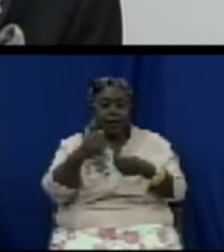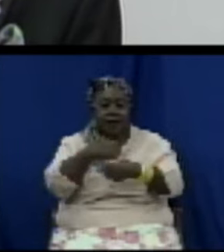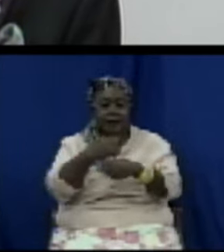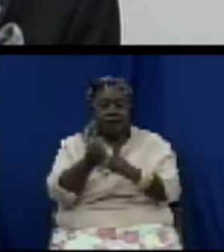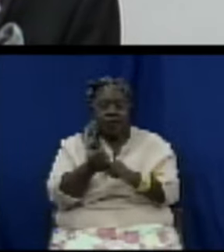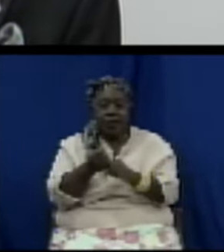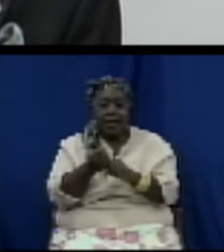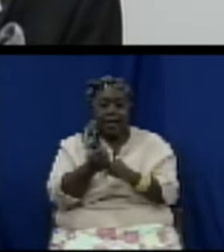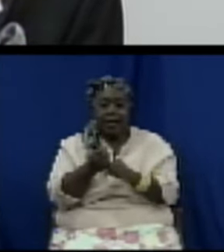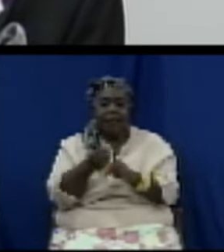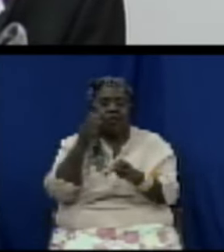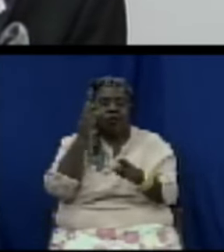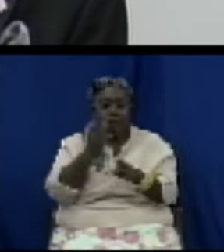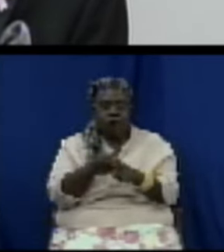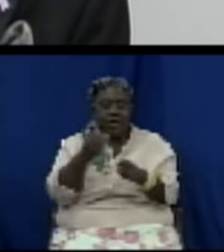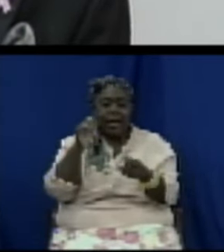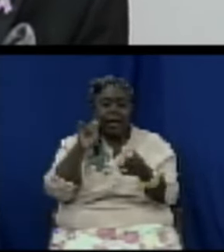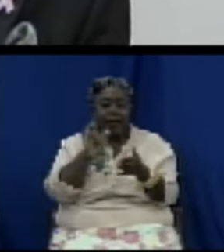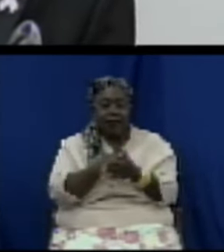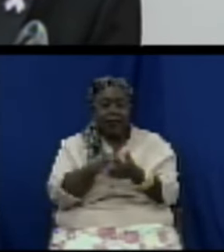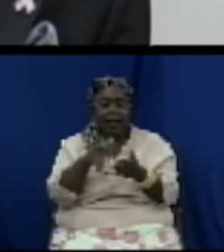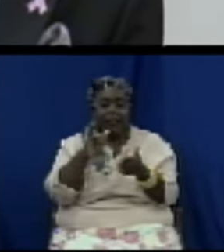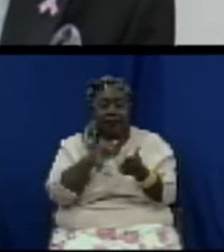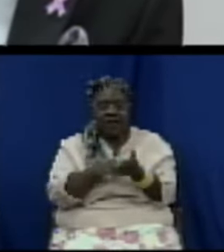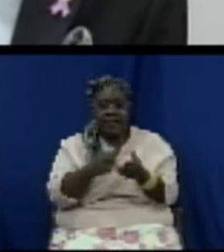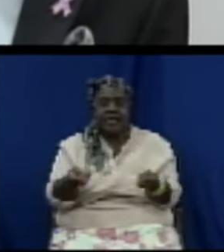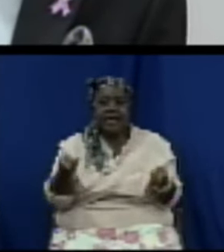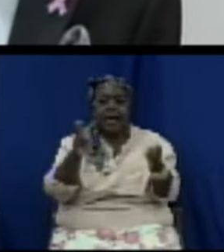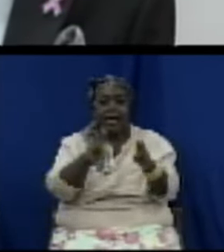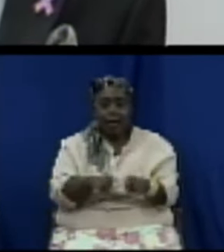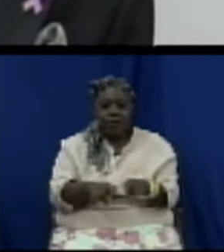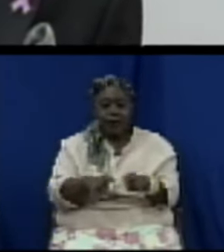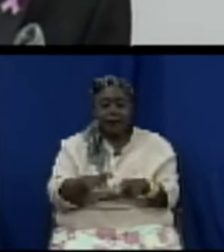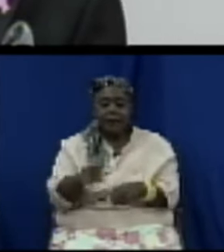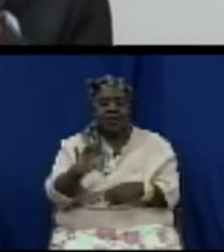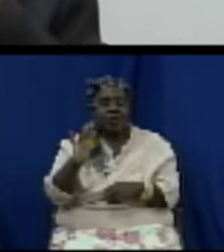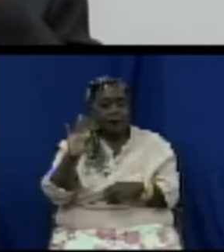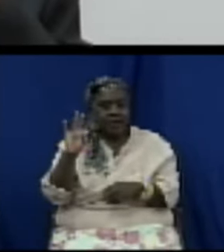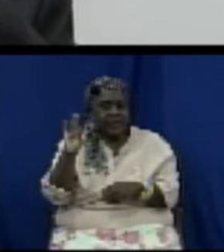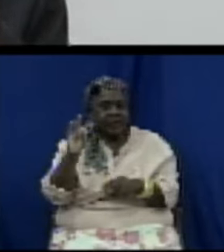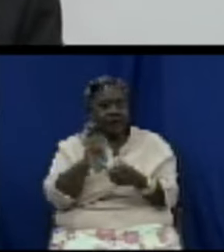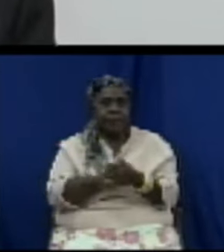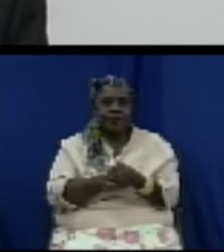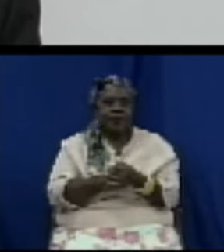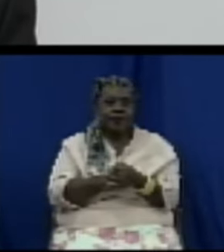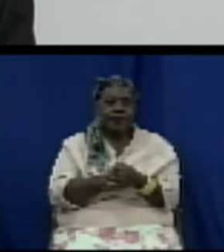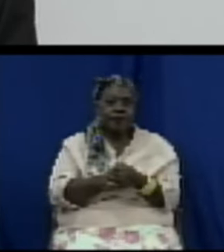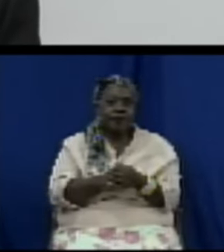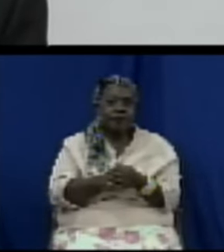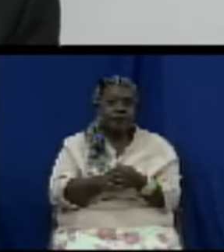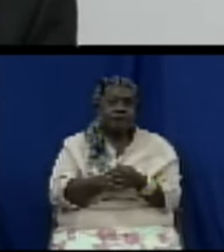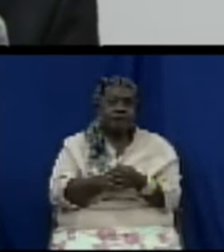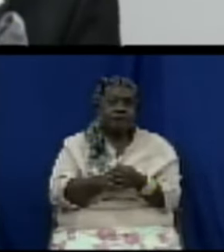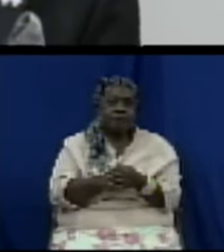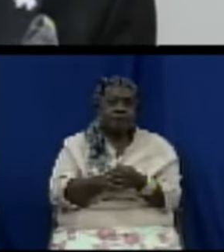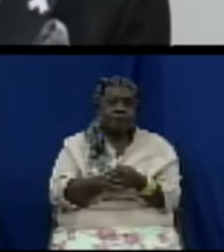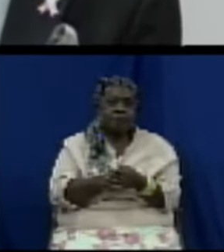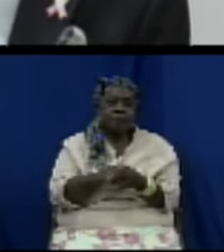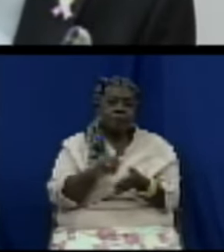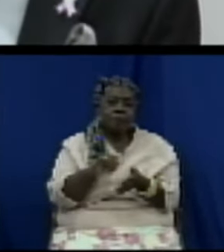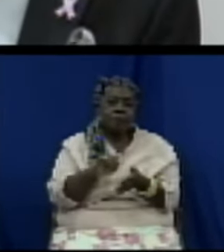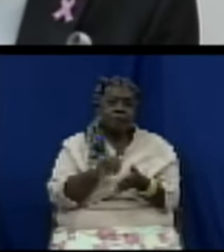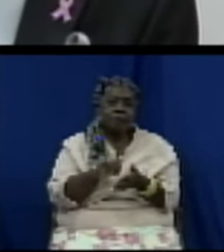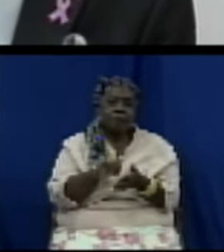maintained number seven another important objective is that